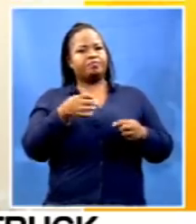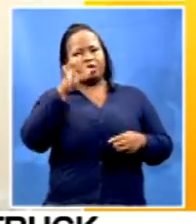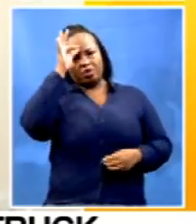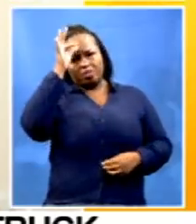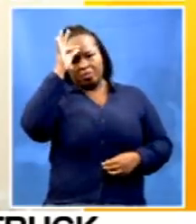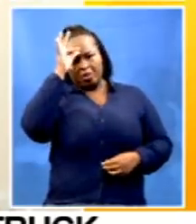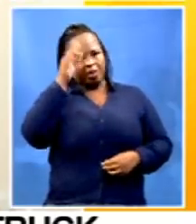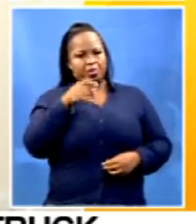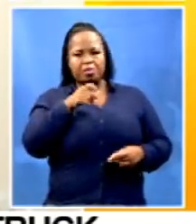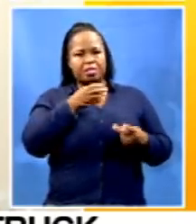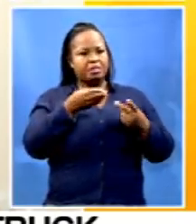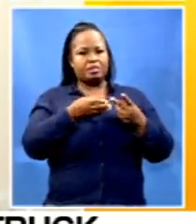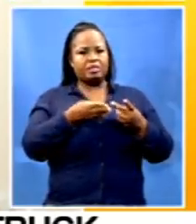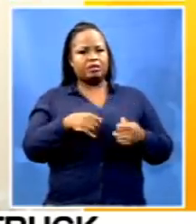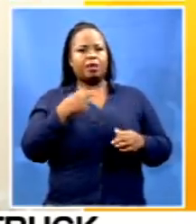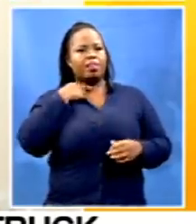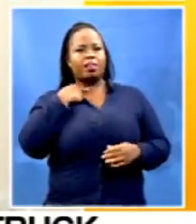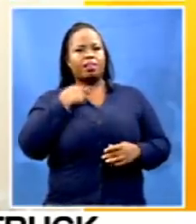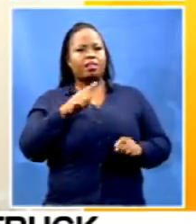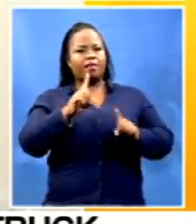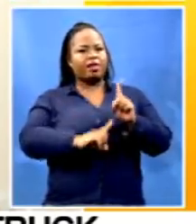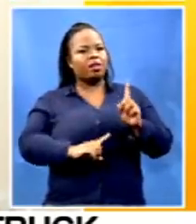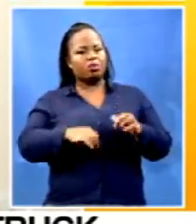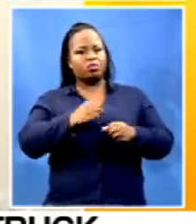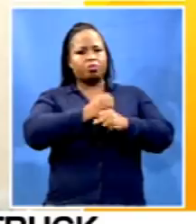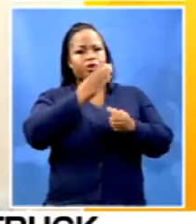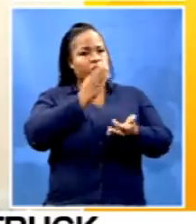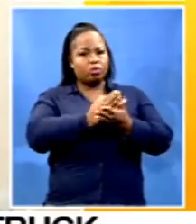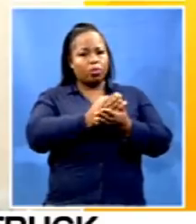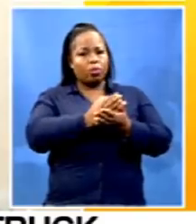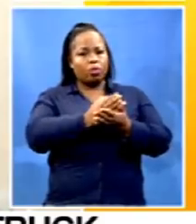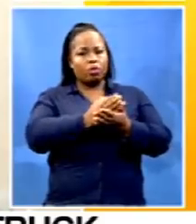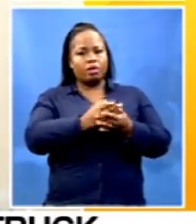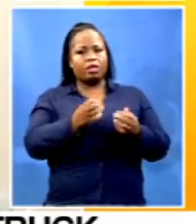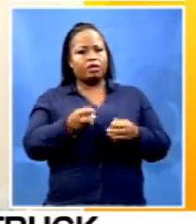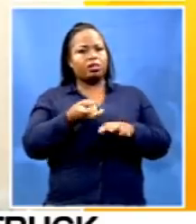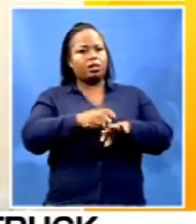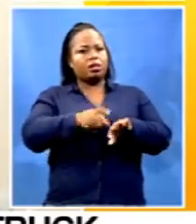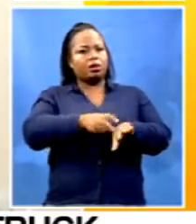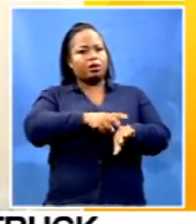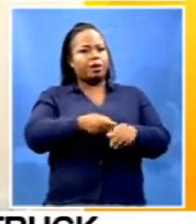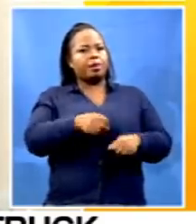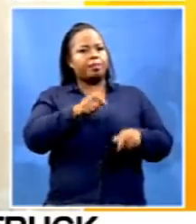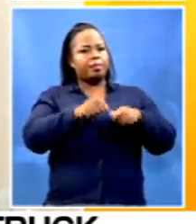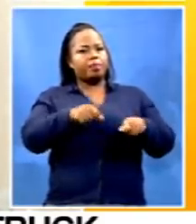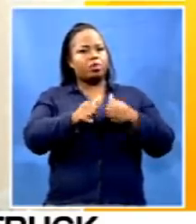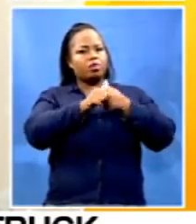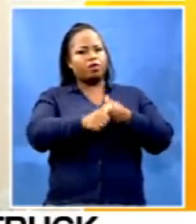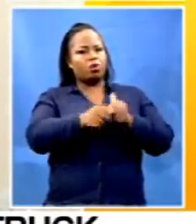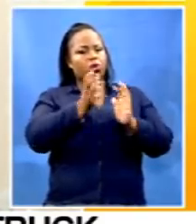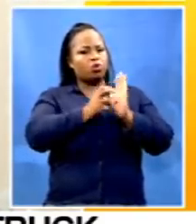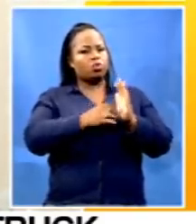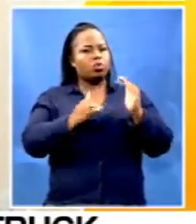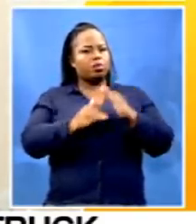traffic authorities' failure or inability to ensure that the COVID-19 regulations are being complied with.